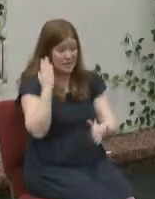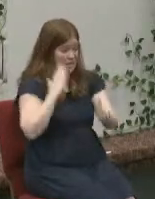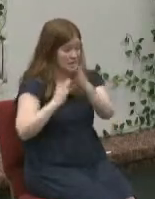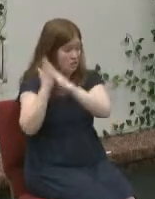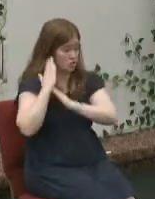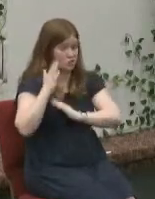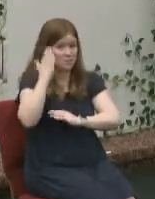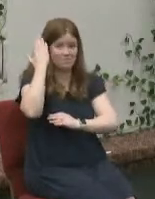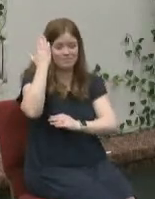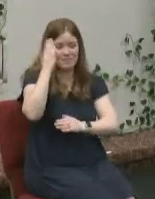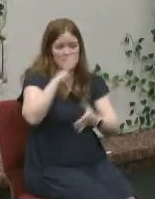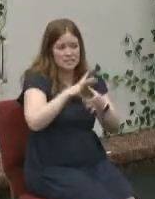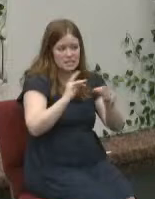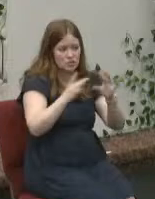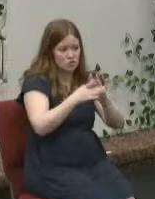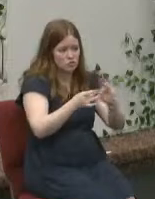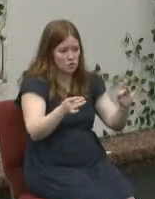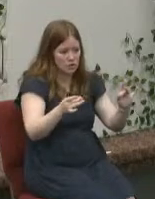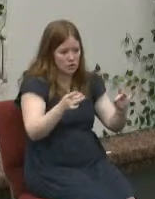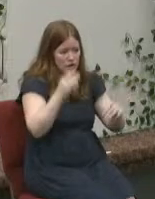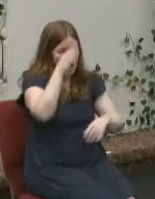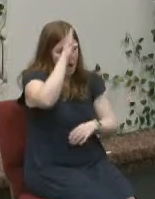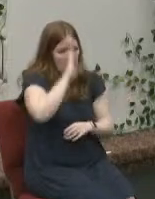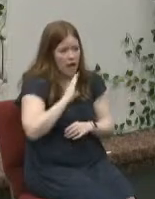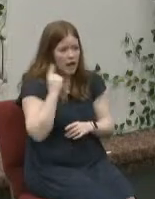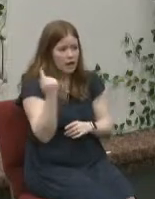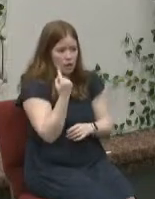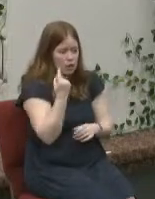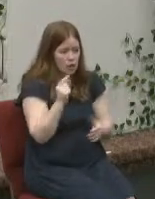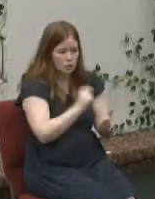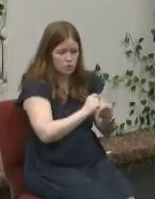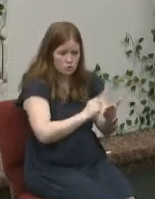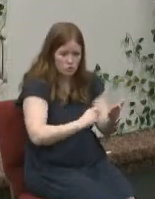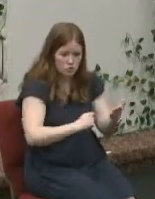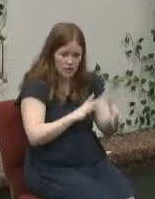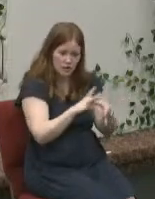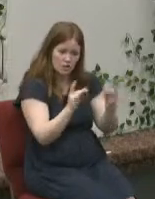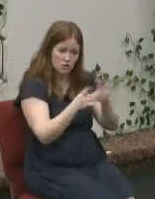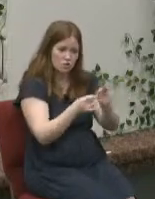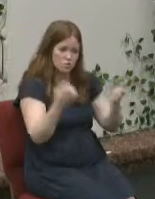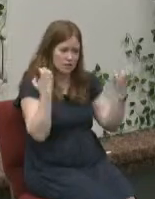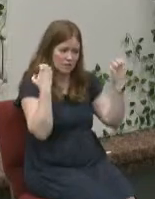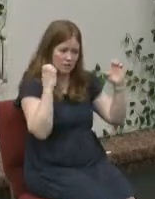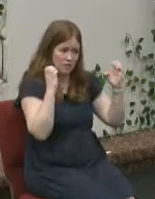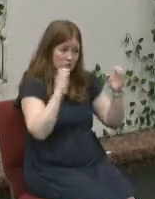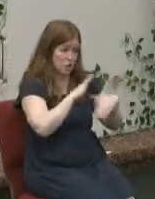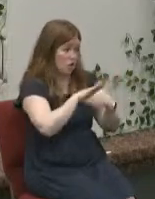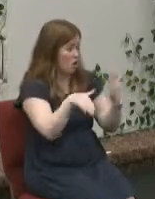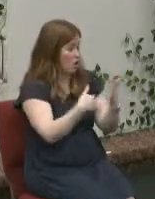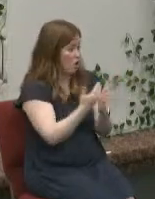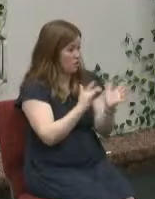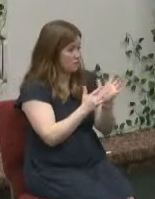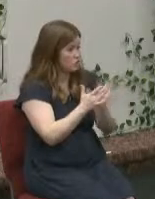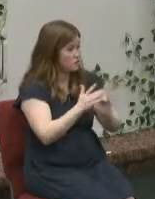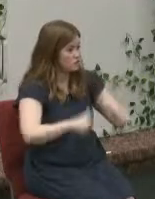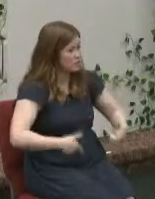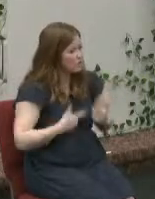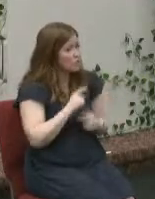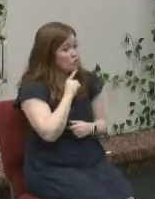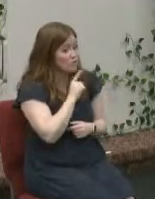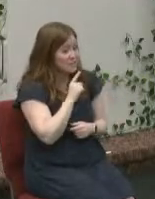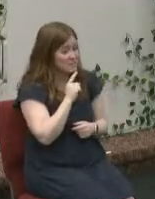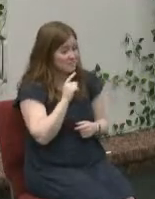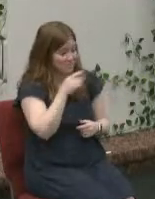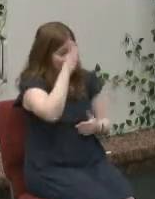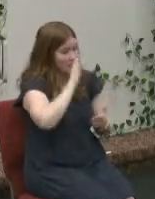god alone is writing the story of easter and all of jesus's life and truthfully yours